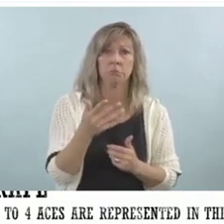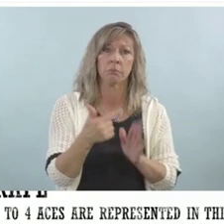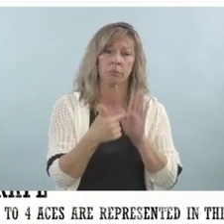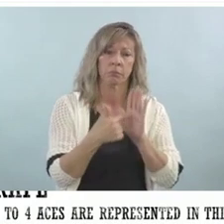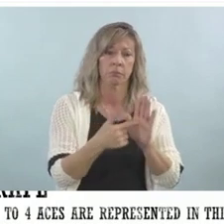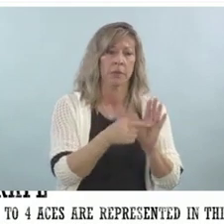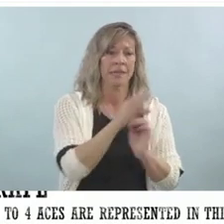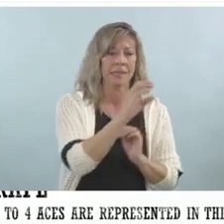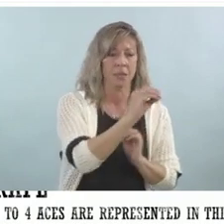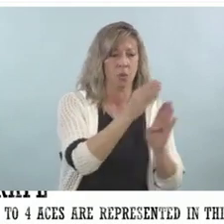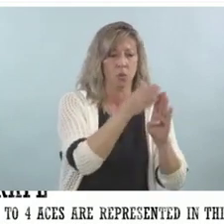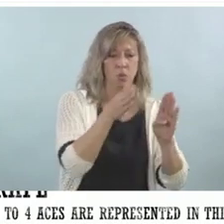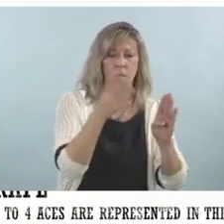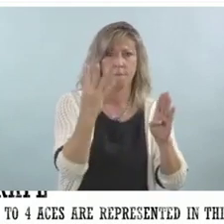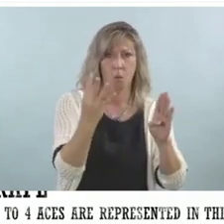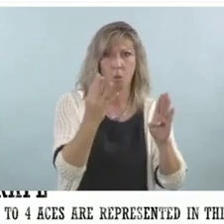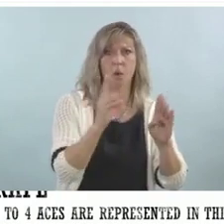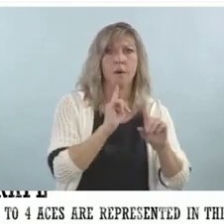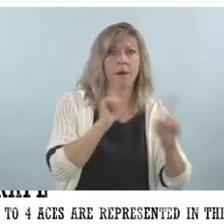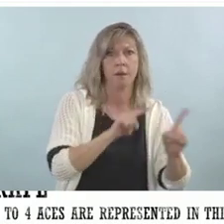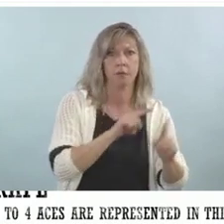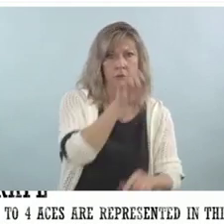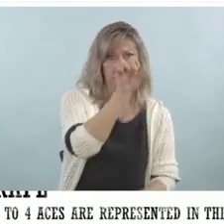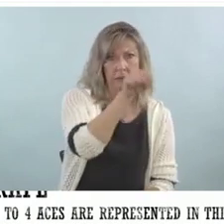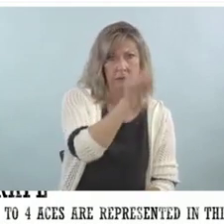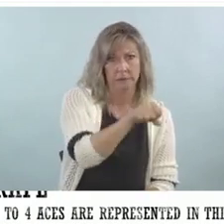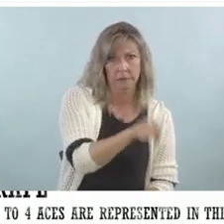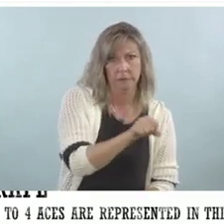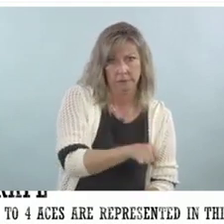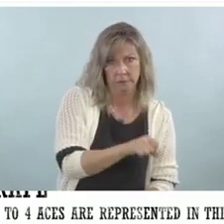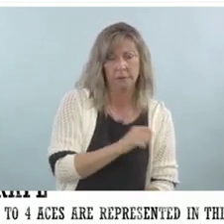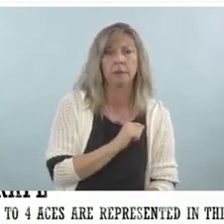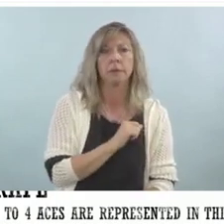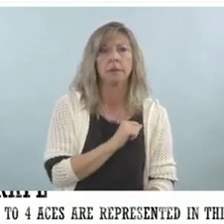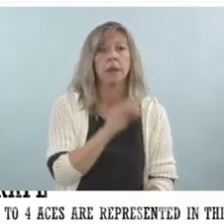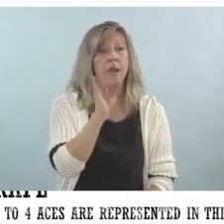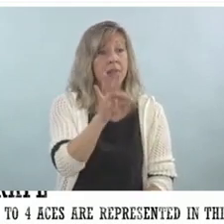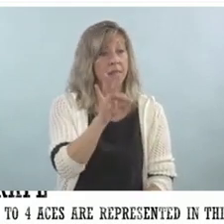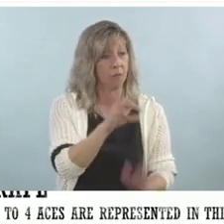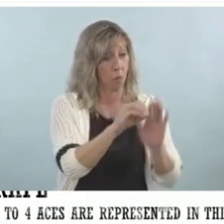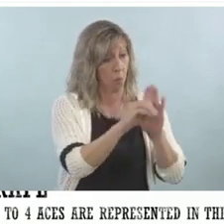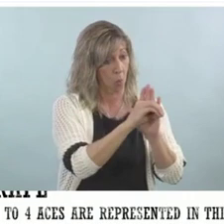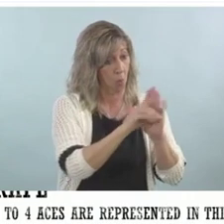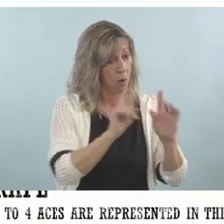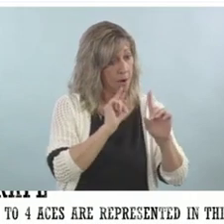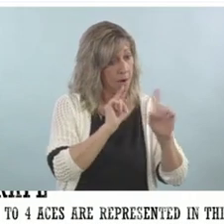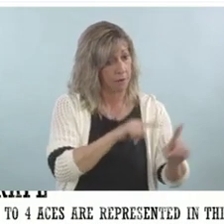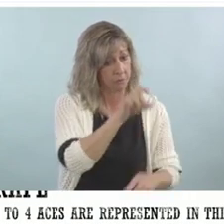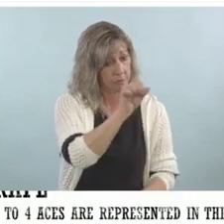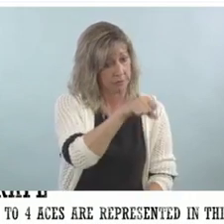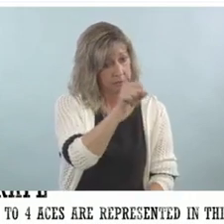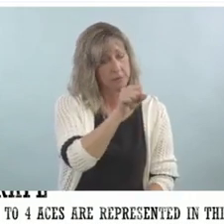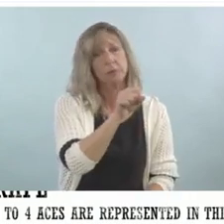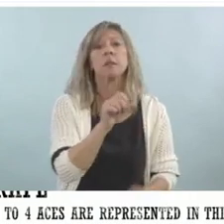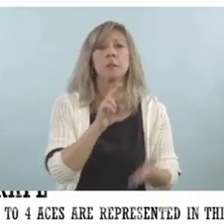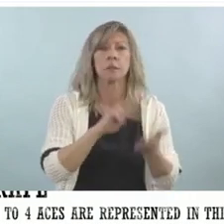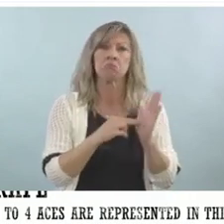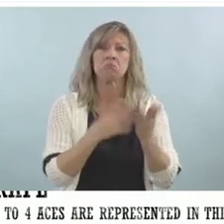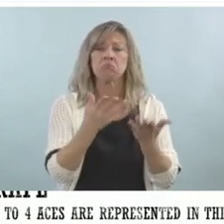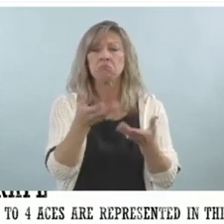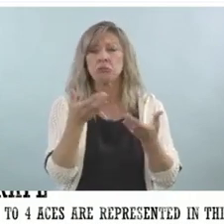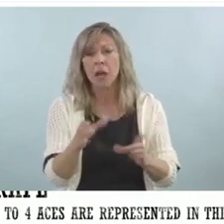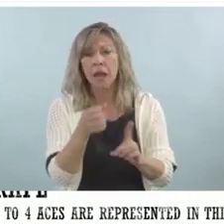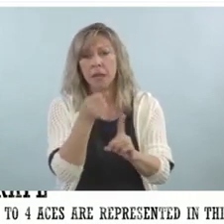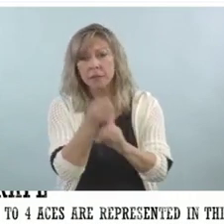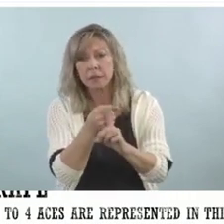if you have zero on the ACE scale, you have about a 4% chance of